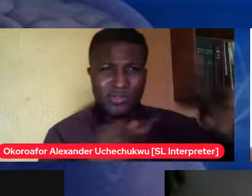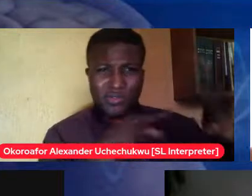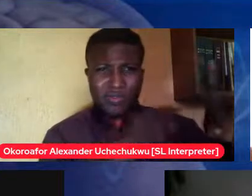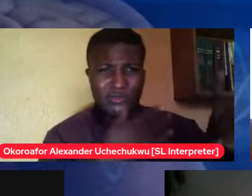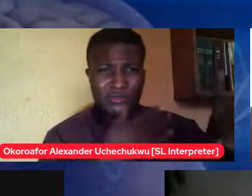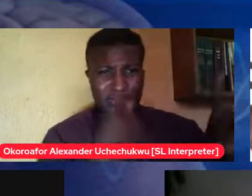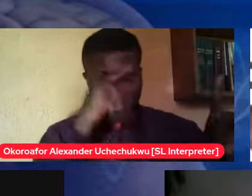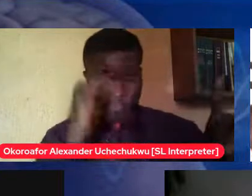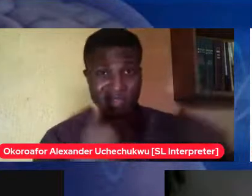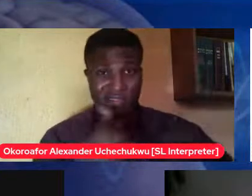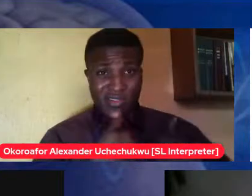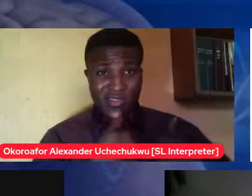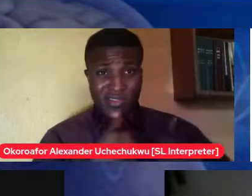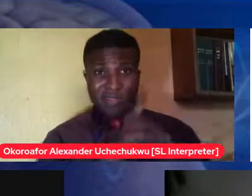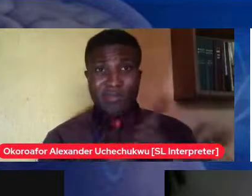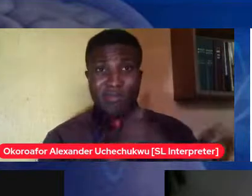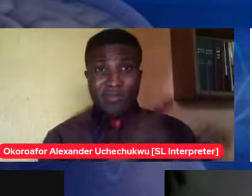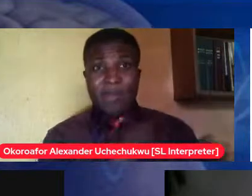favor by